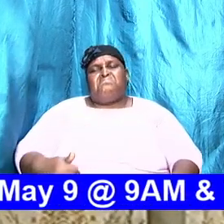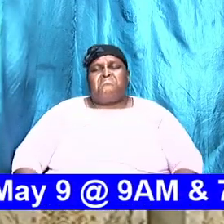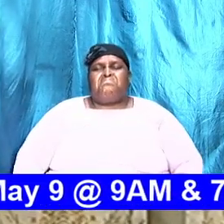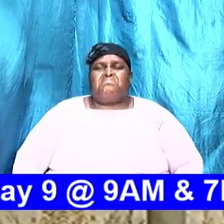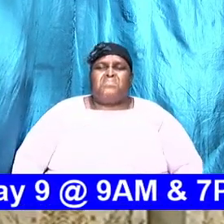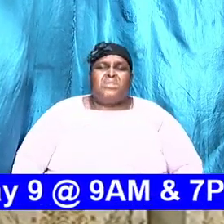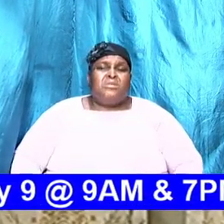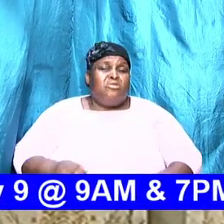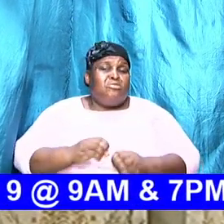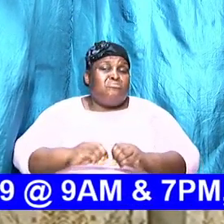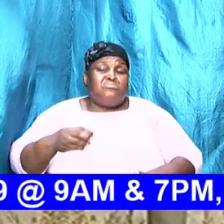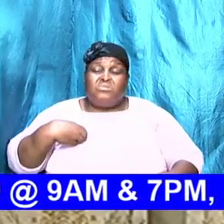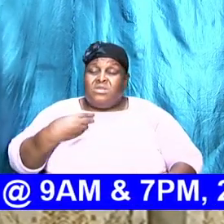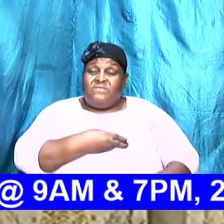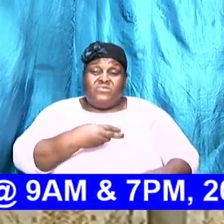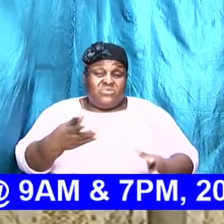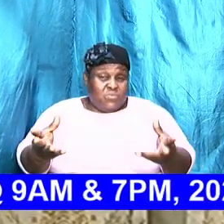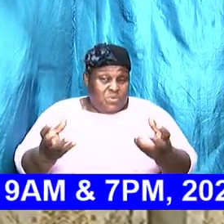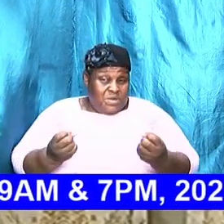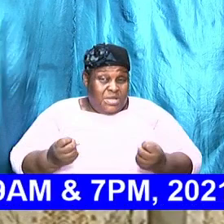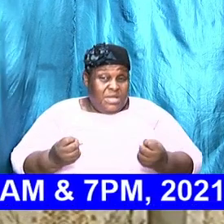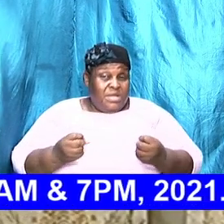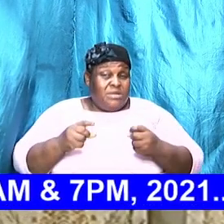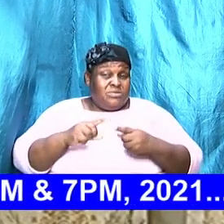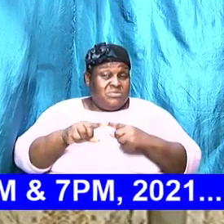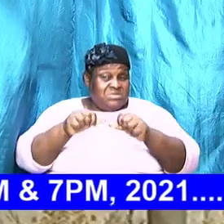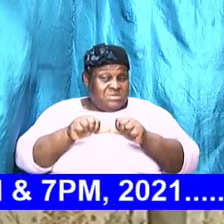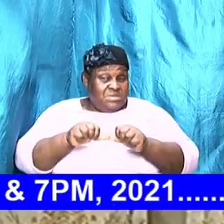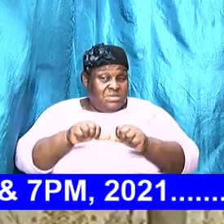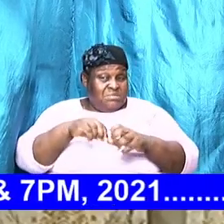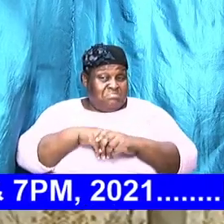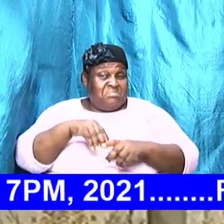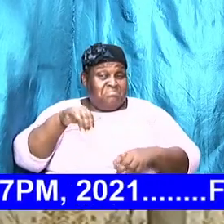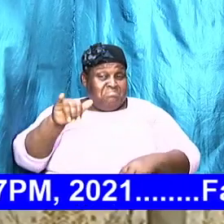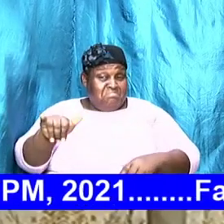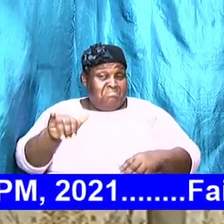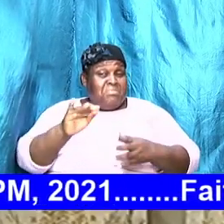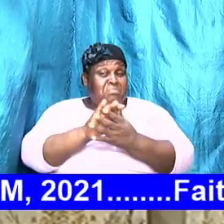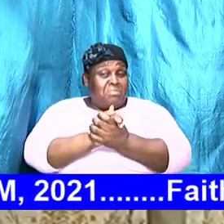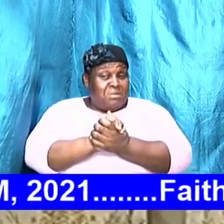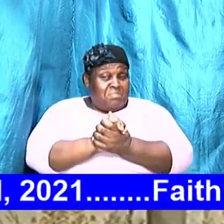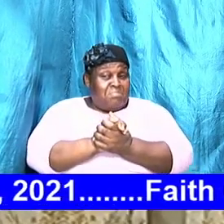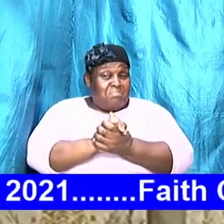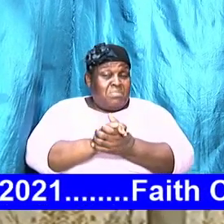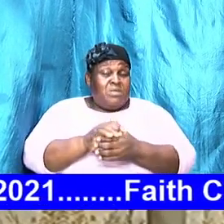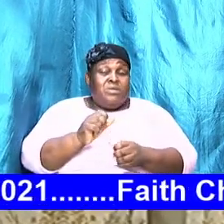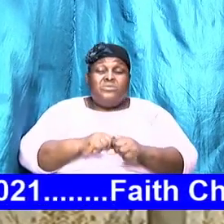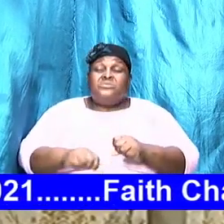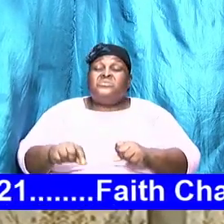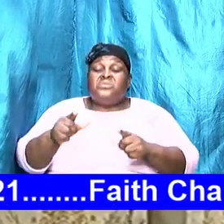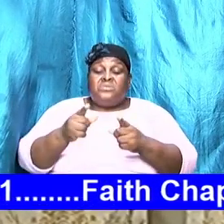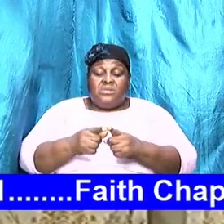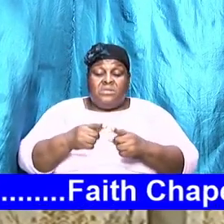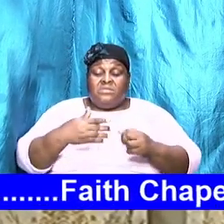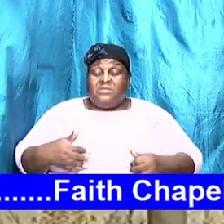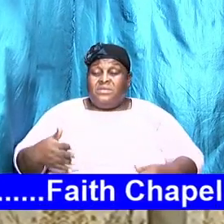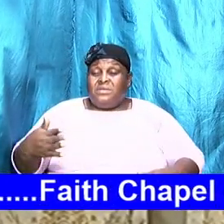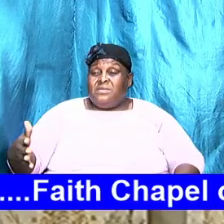None of us want that. And therefore, the little things that we have been